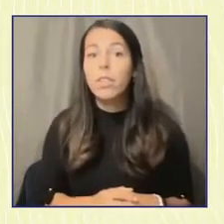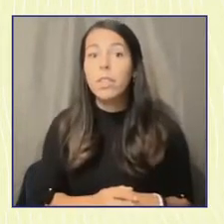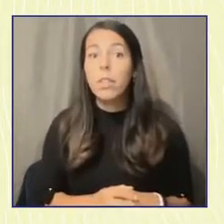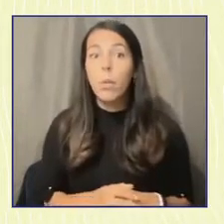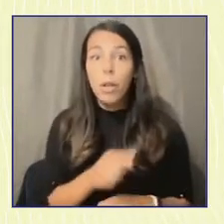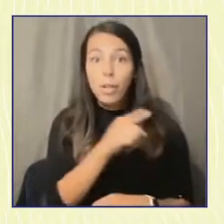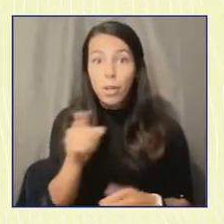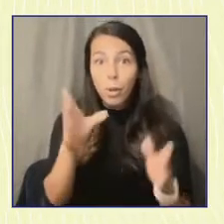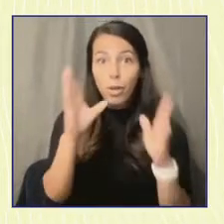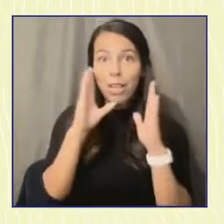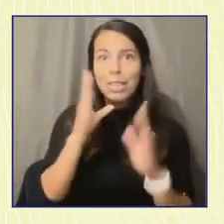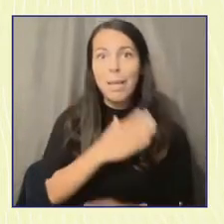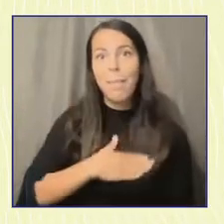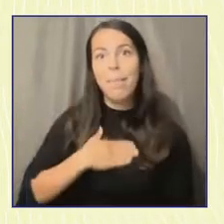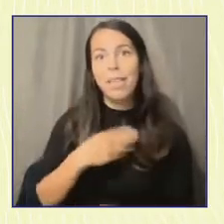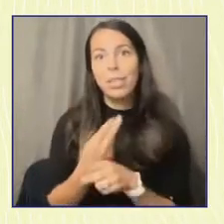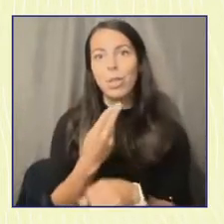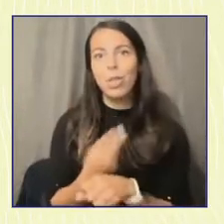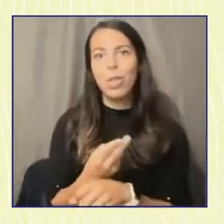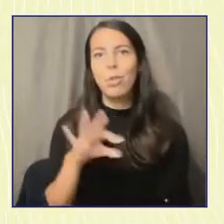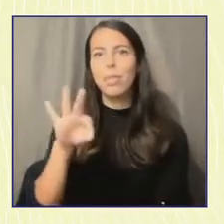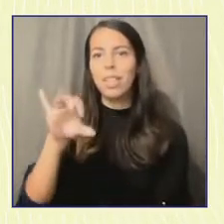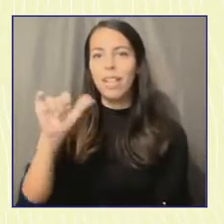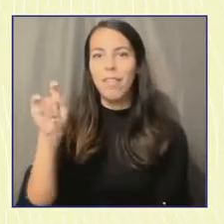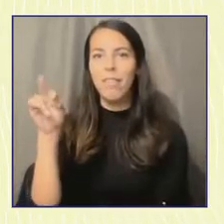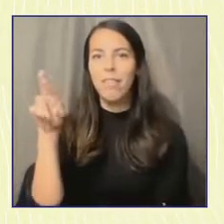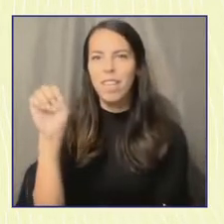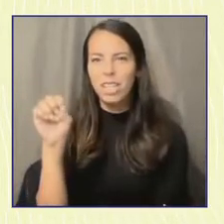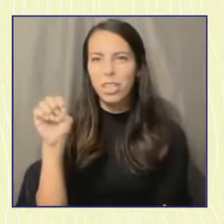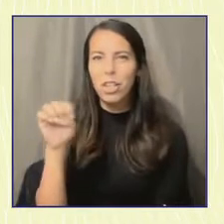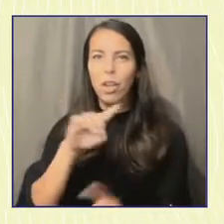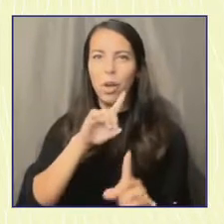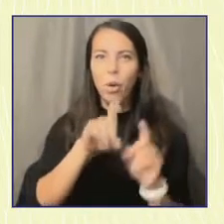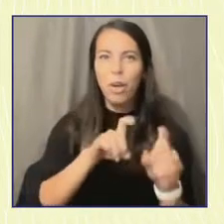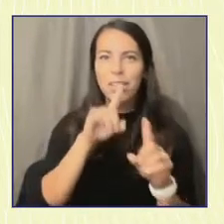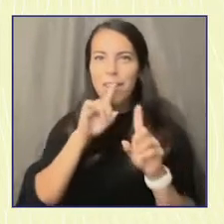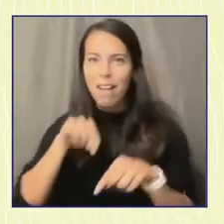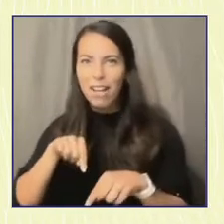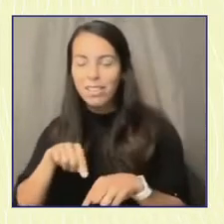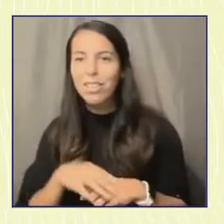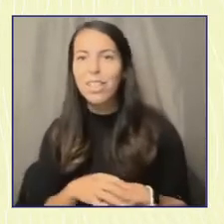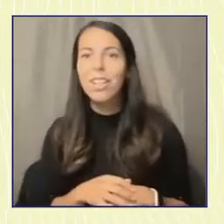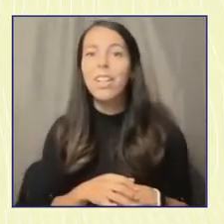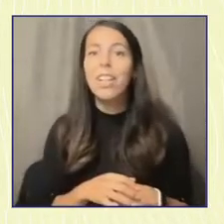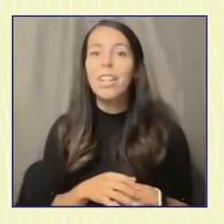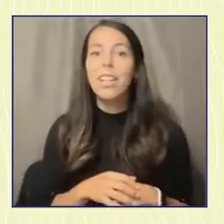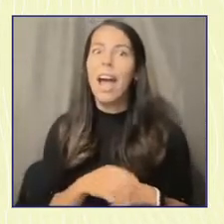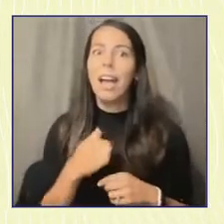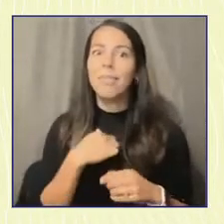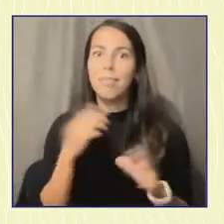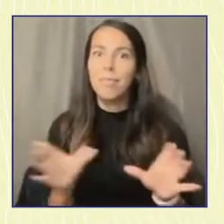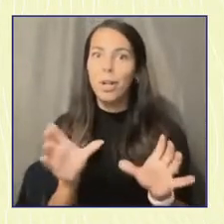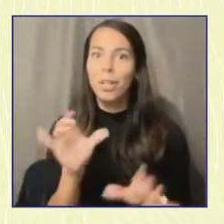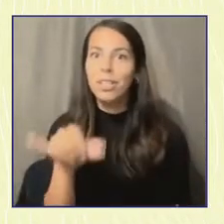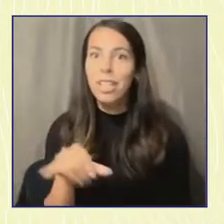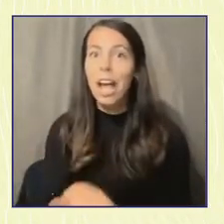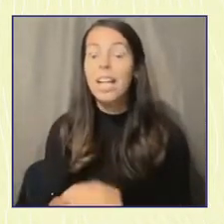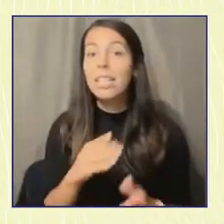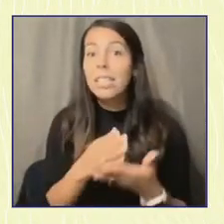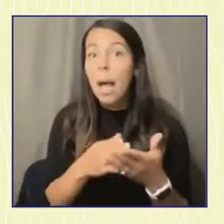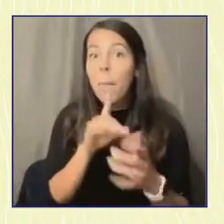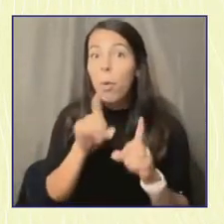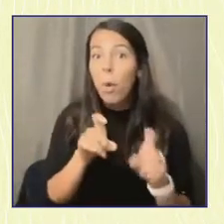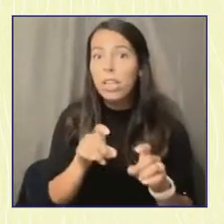&A feature. I cannot emphasize this enough. Hop in. You can use it to ask questions. Some of them will be getting answered in the chat, and we're going to have team